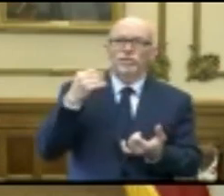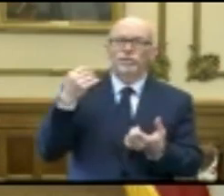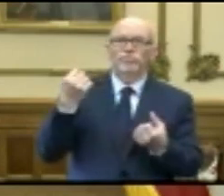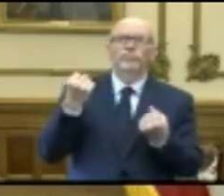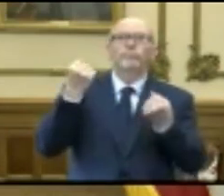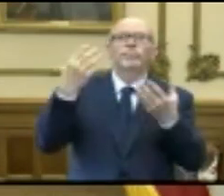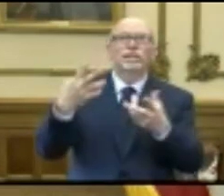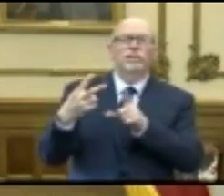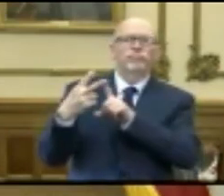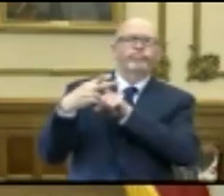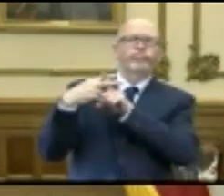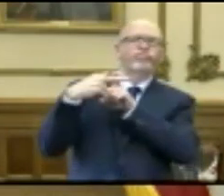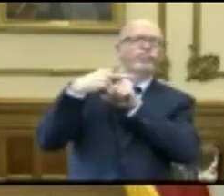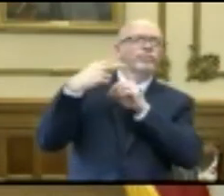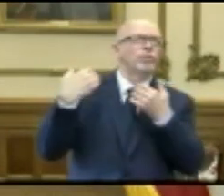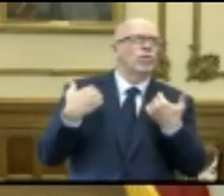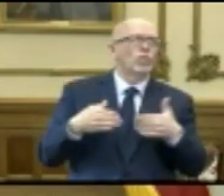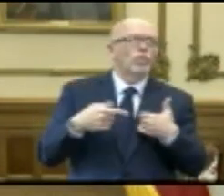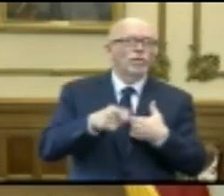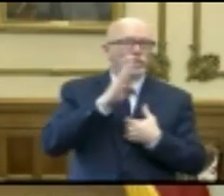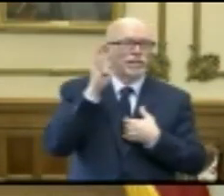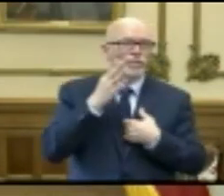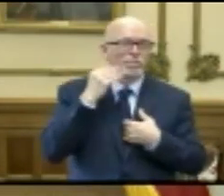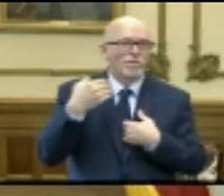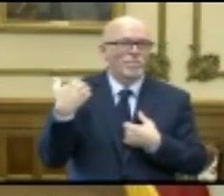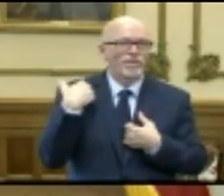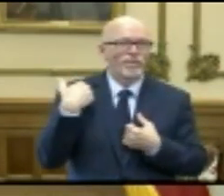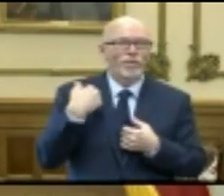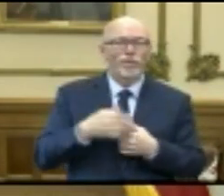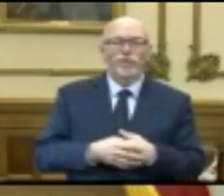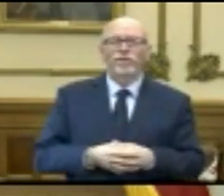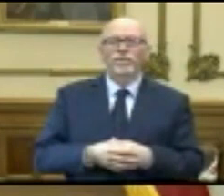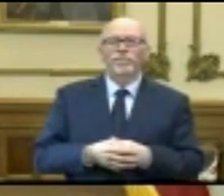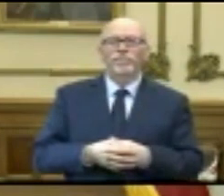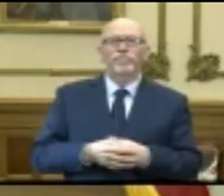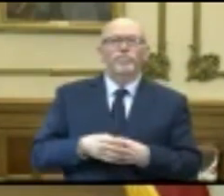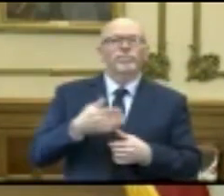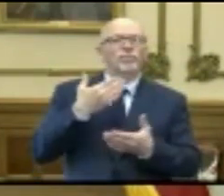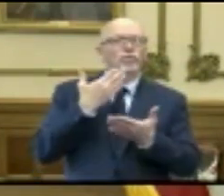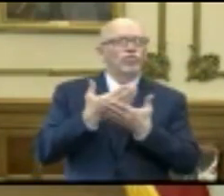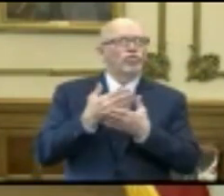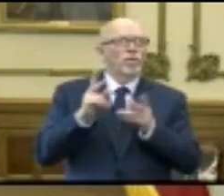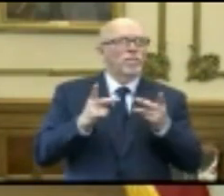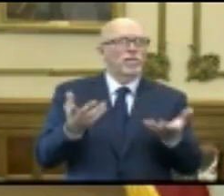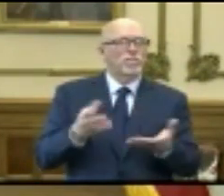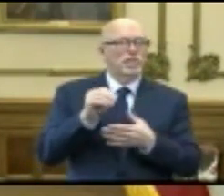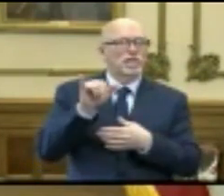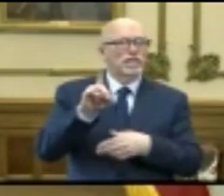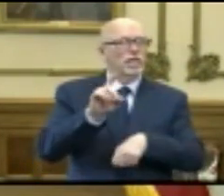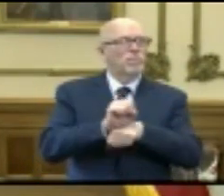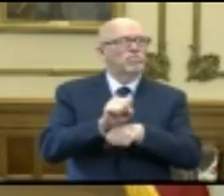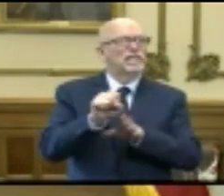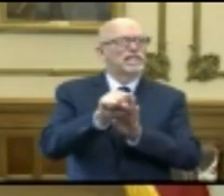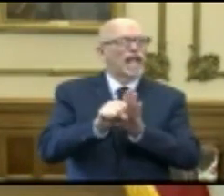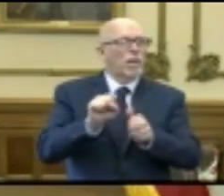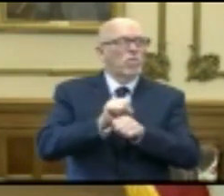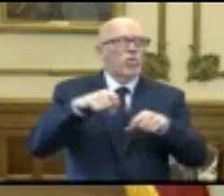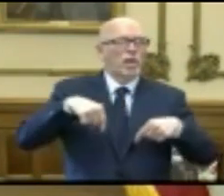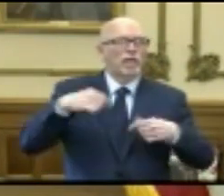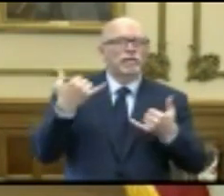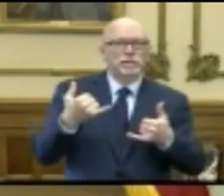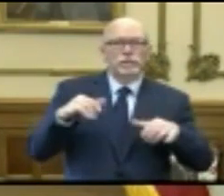of application that they've never experienced before. The good workers here at the state of Indiana are doing what they can to